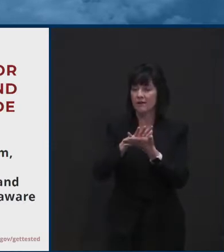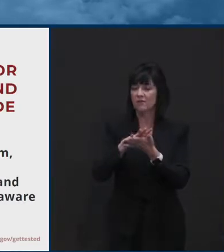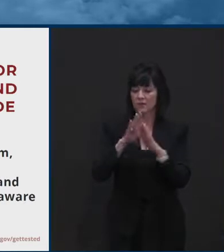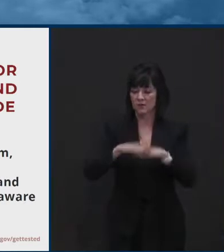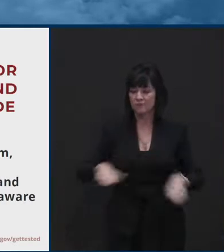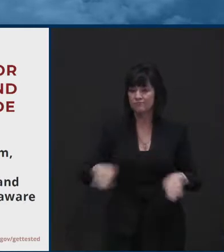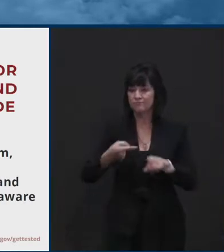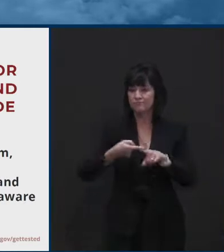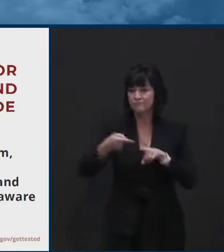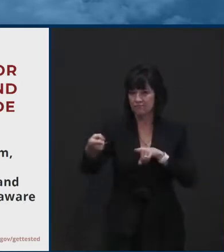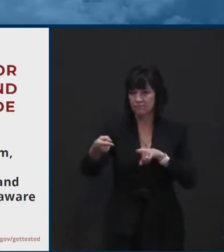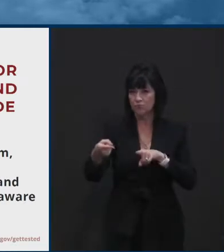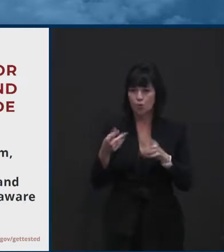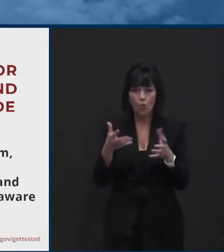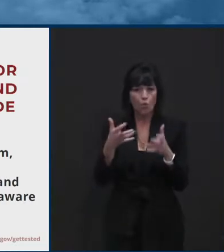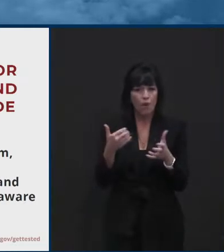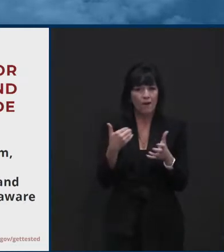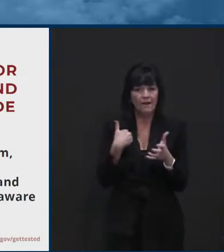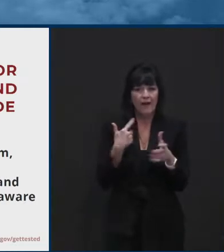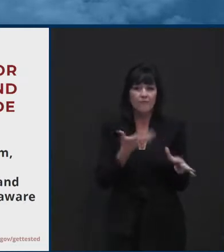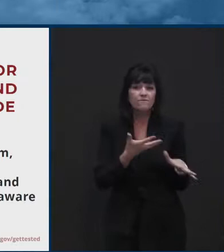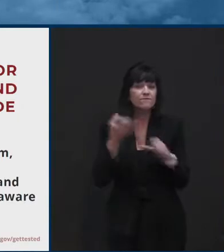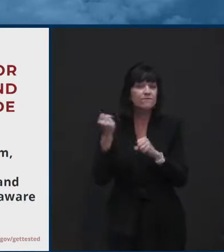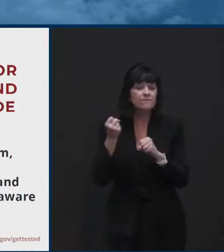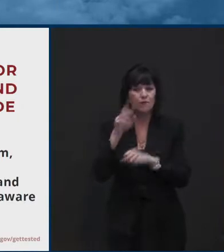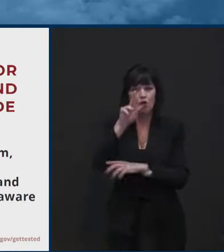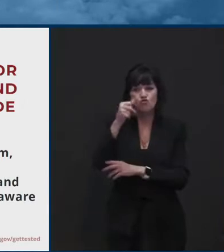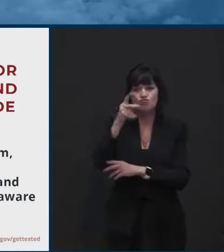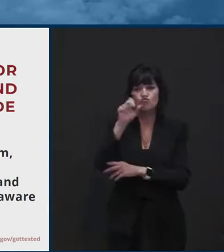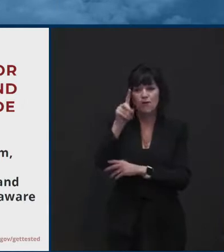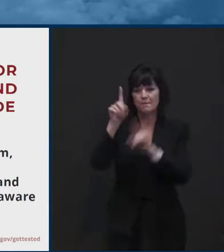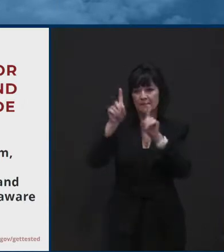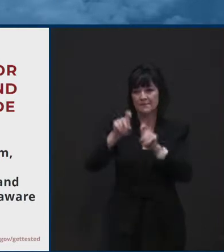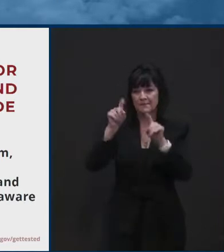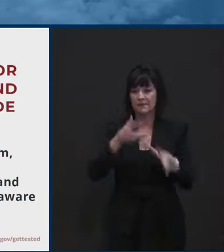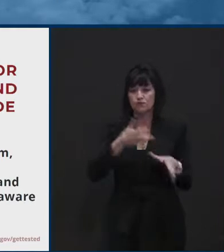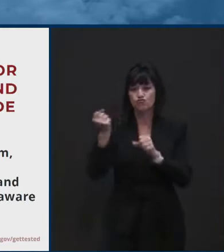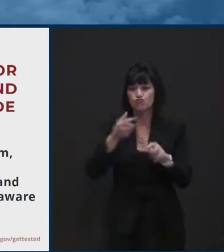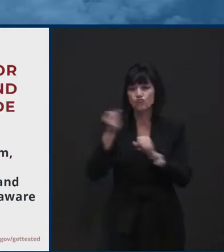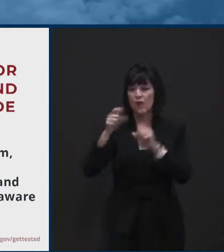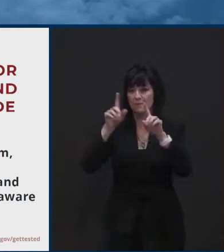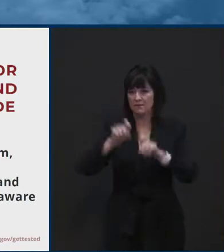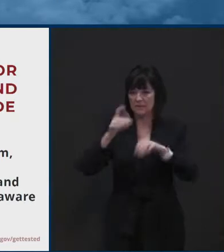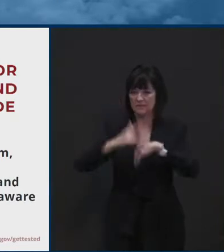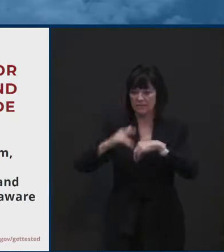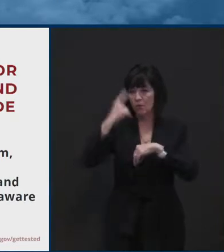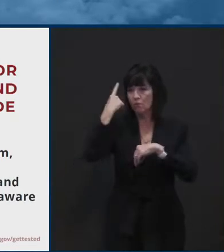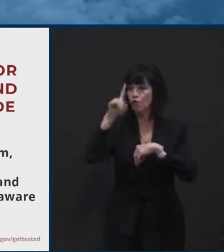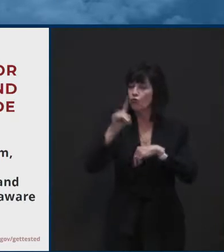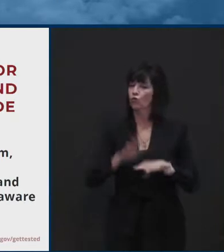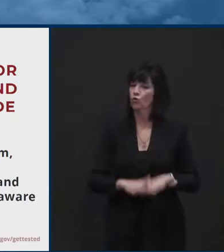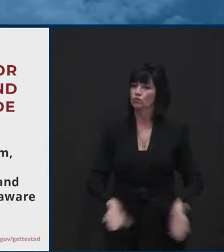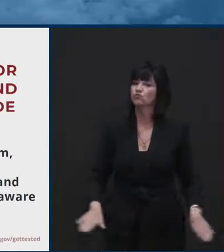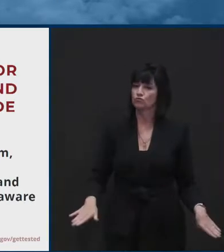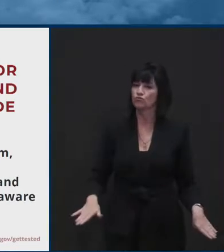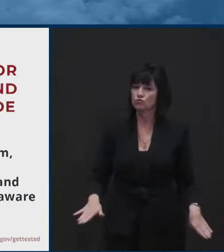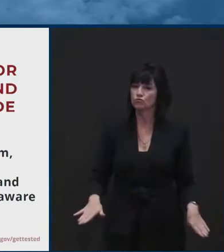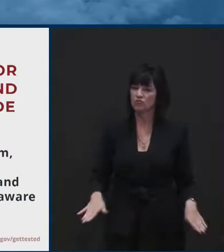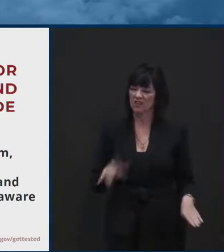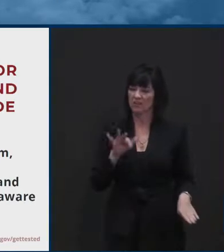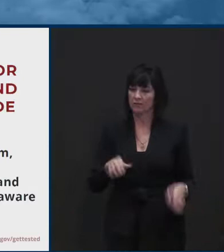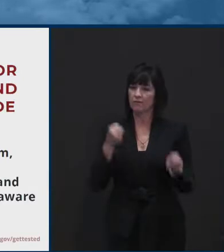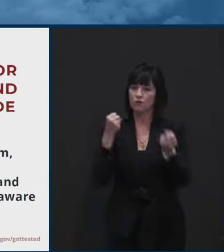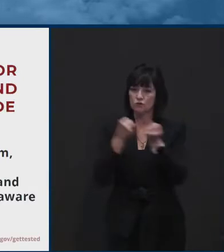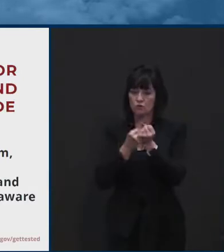to make sure that there is rapid tests available for children and adolescents in the state. Uh, this will support the, you know, all the work that's being done by public